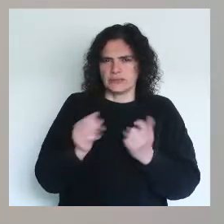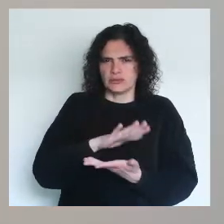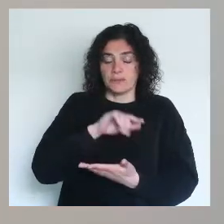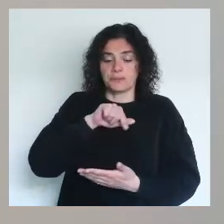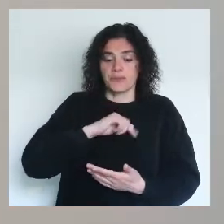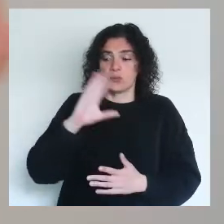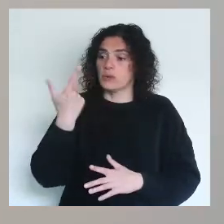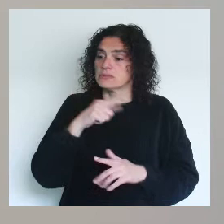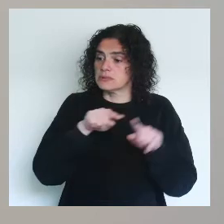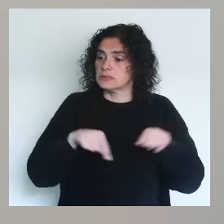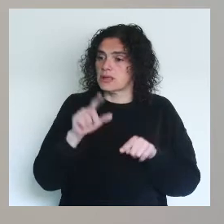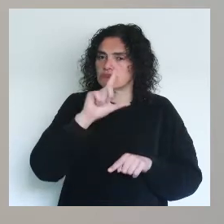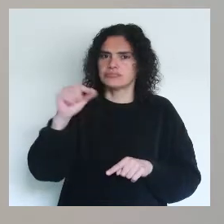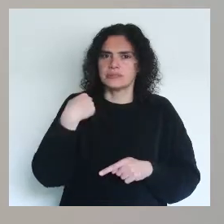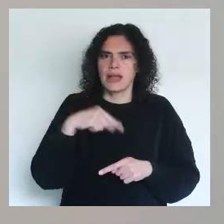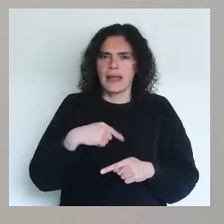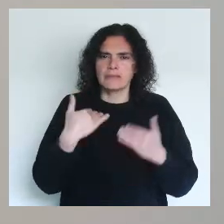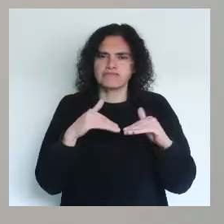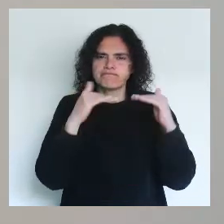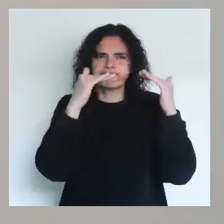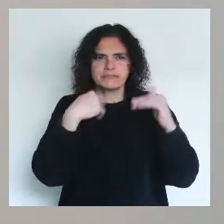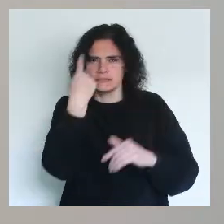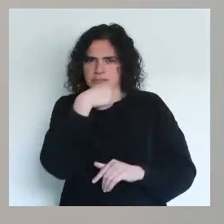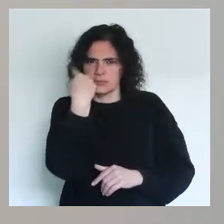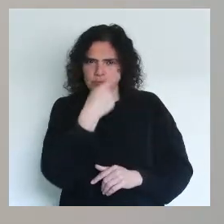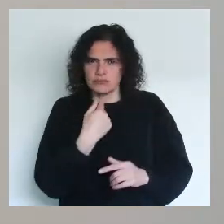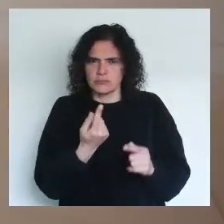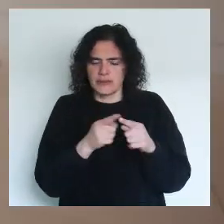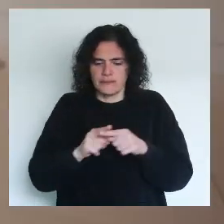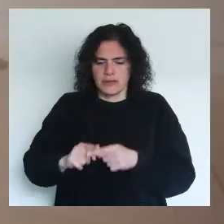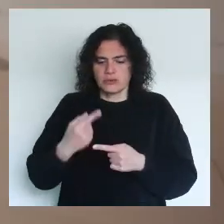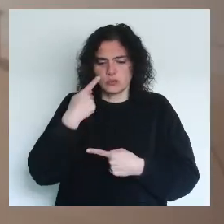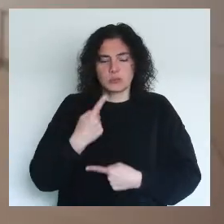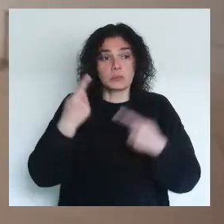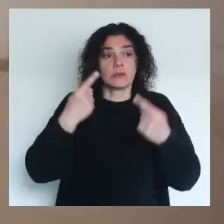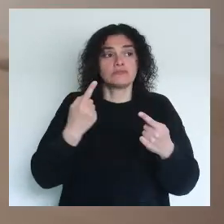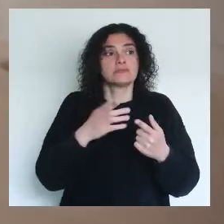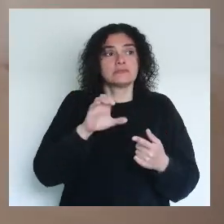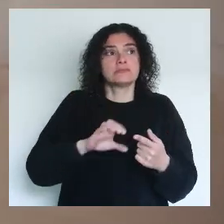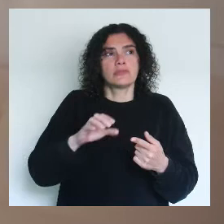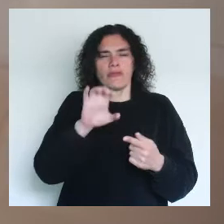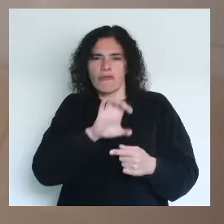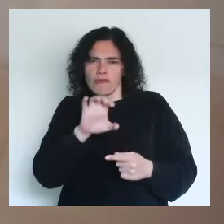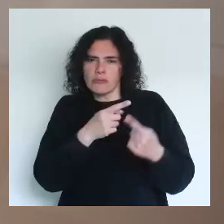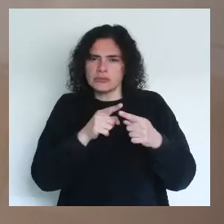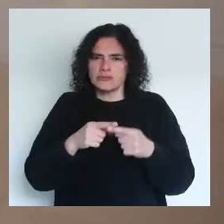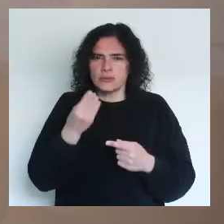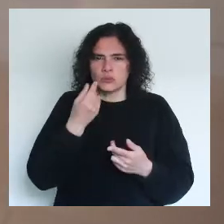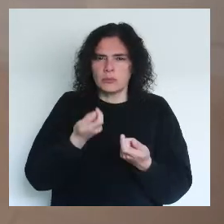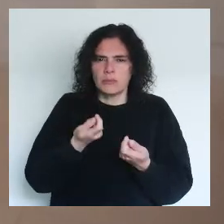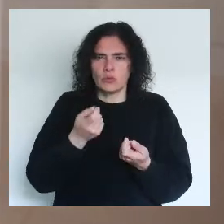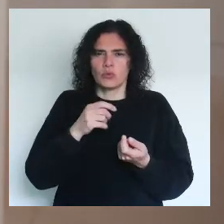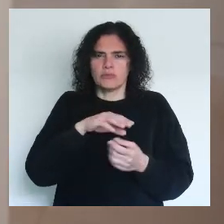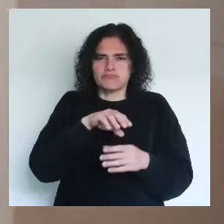So here, when you leave this room, you have different levels of portraiture that show how, through different mediums, different